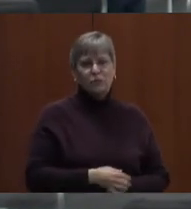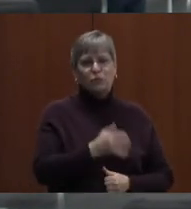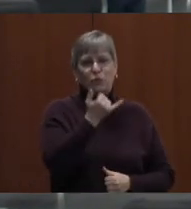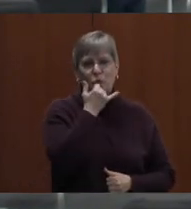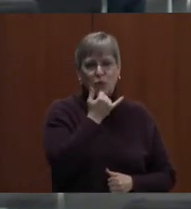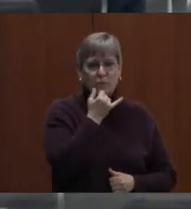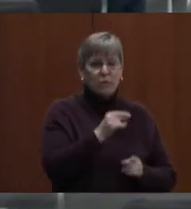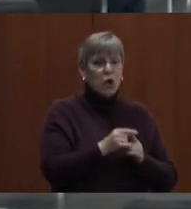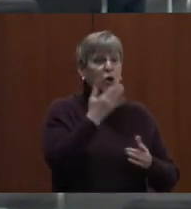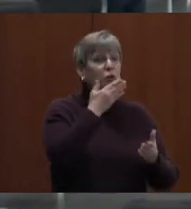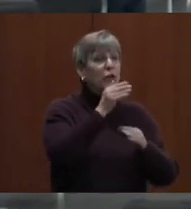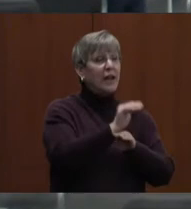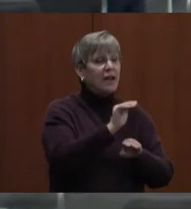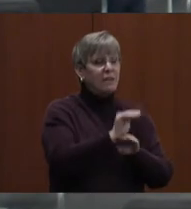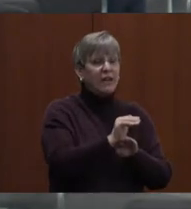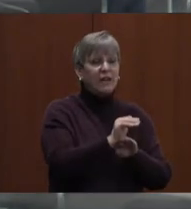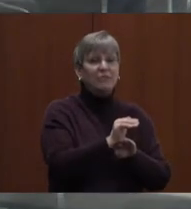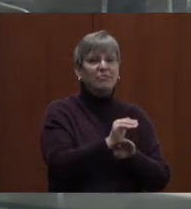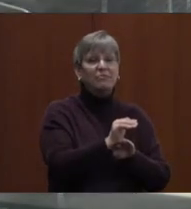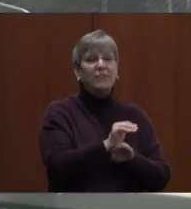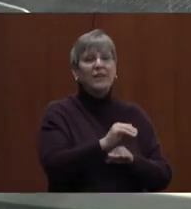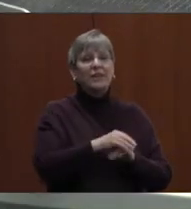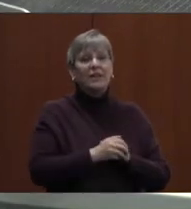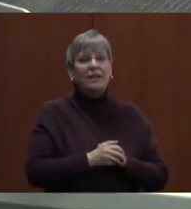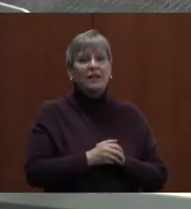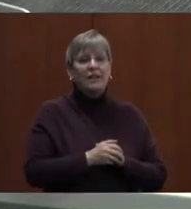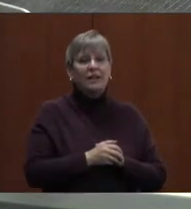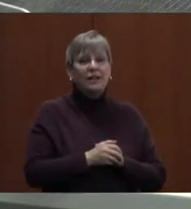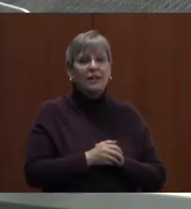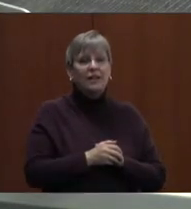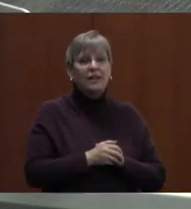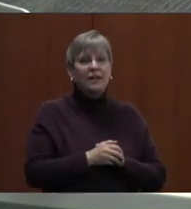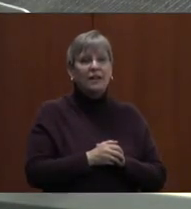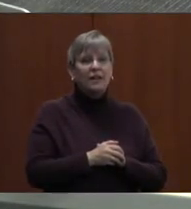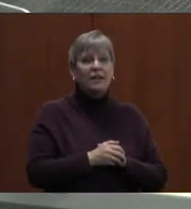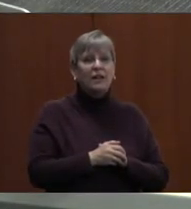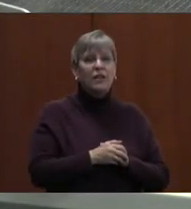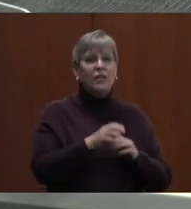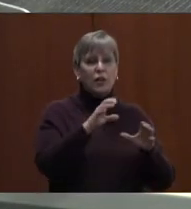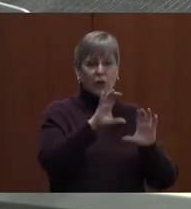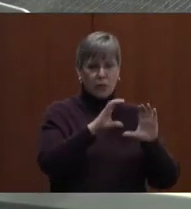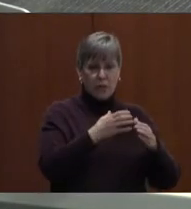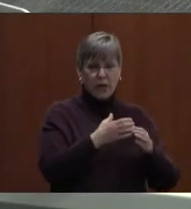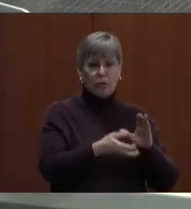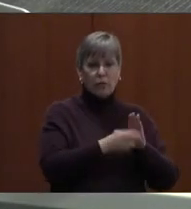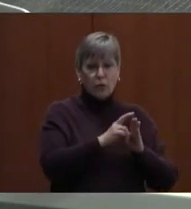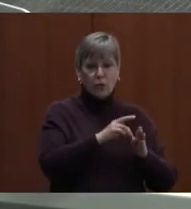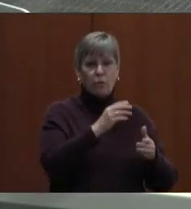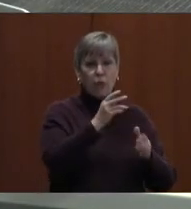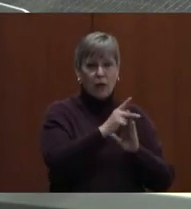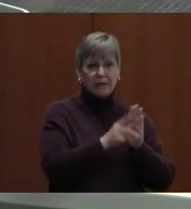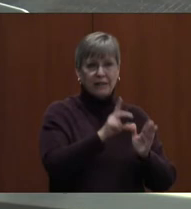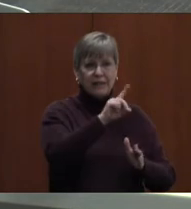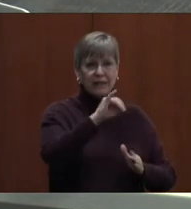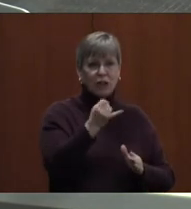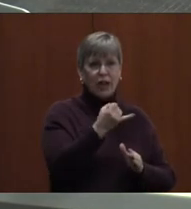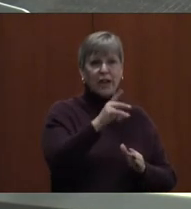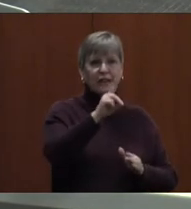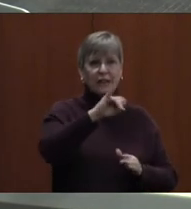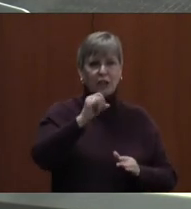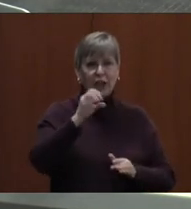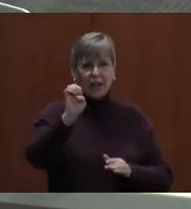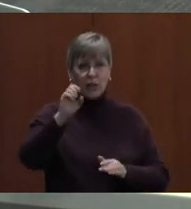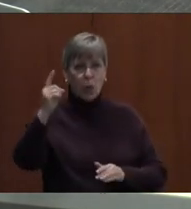Good evening, President Williams, member of the board, Dr. Michael. The Policy Committee reviewed policy DJ and Exhibits DJ-E